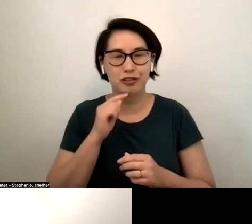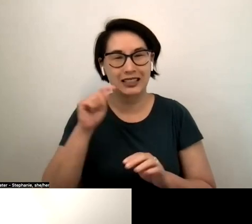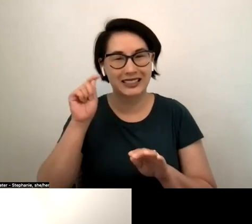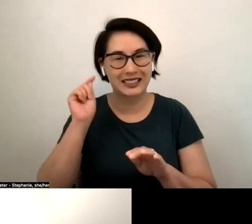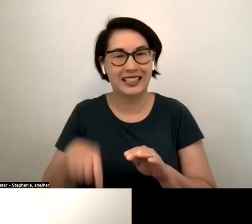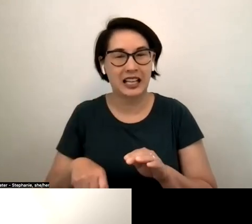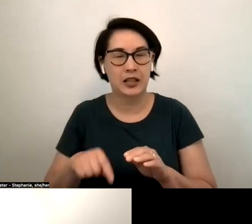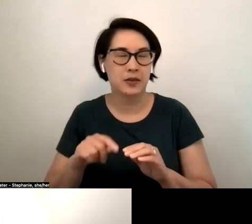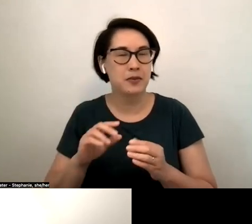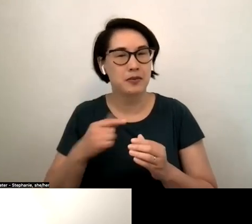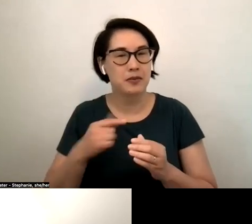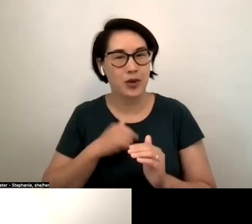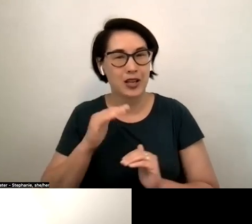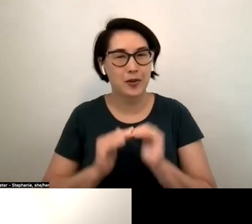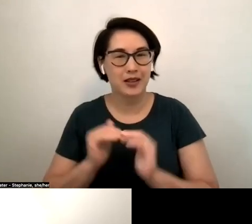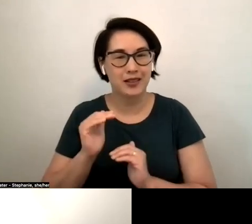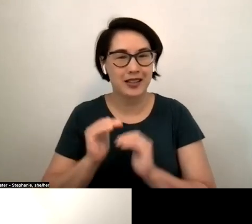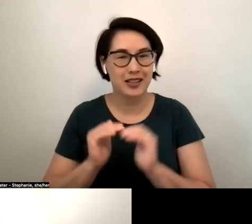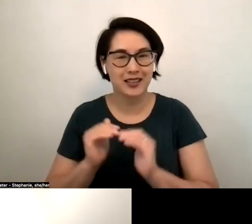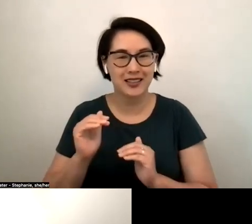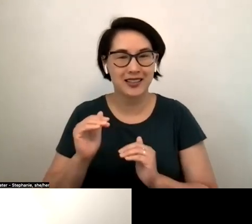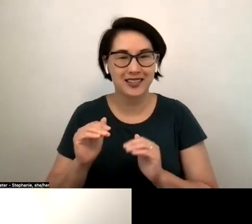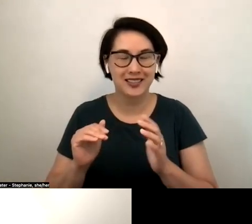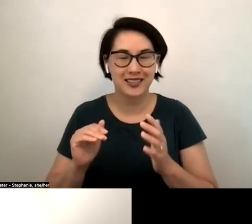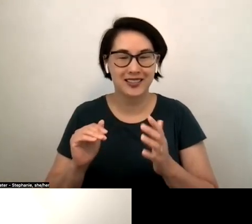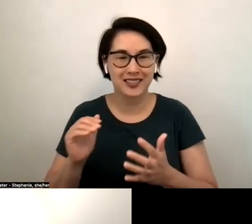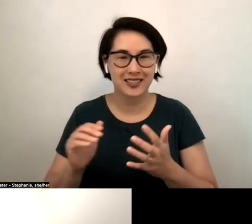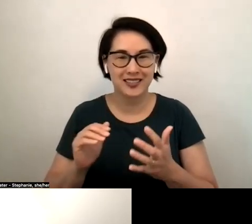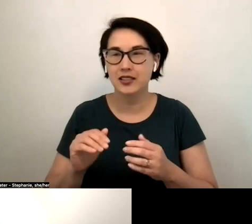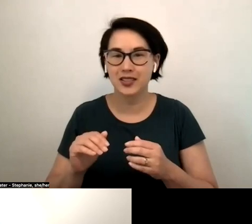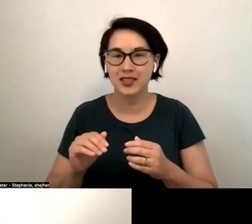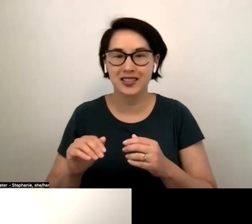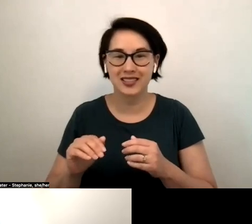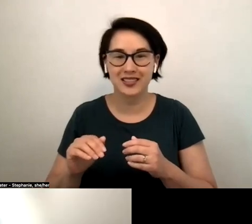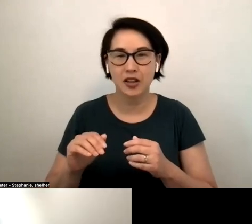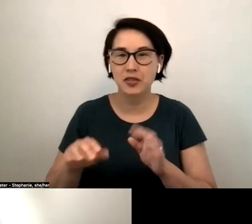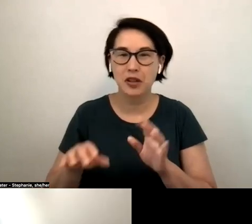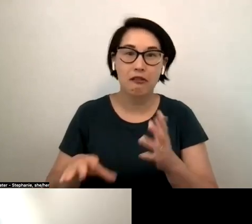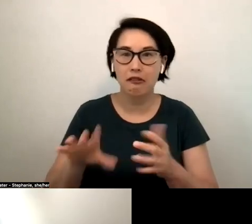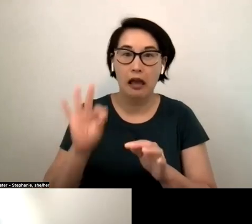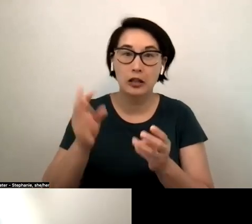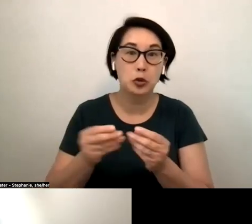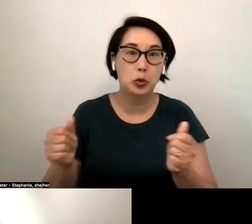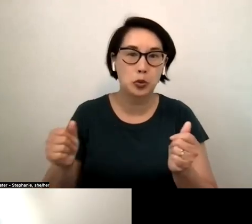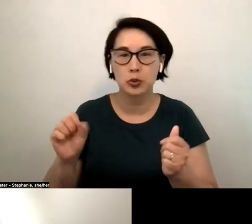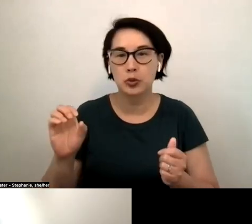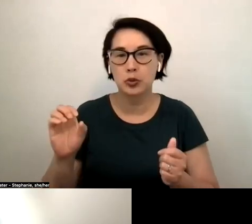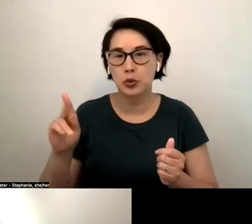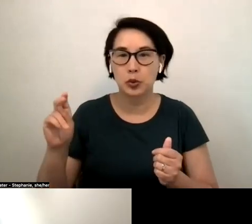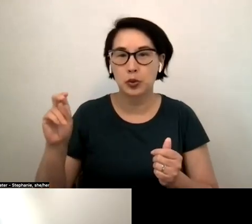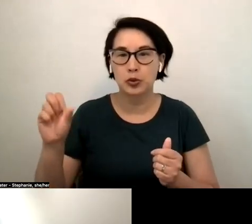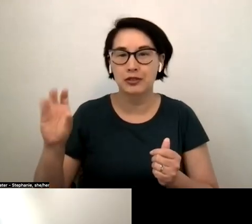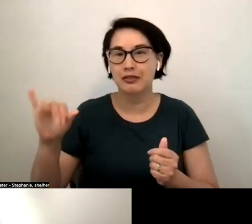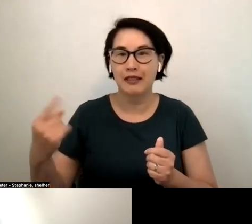a building i i hear the word finding a solution to something like a solution like something uh